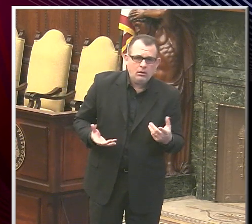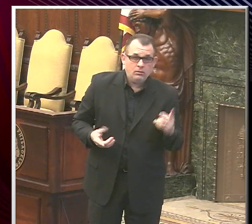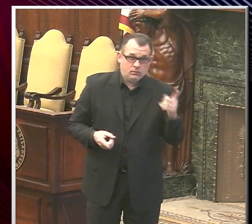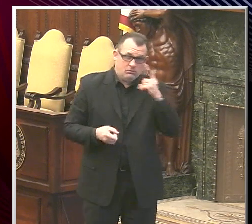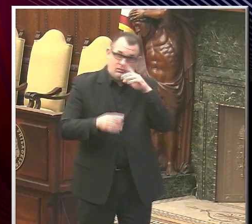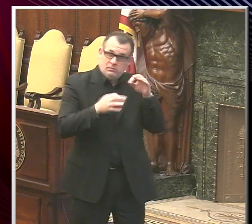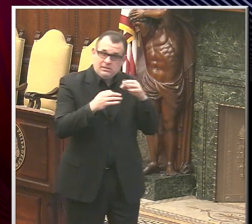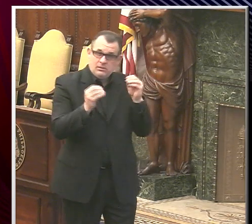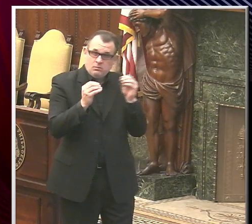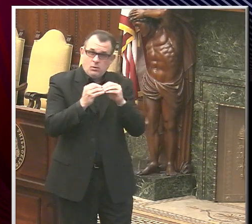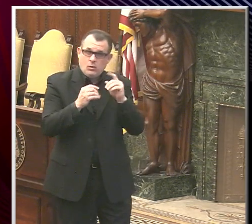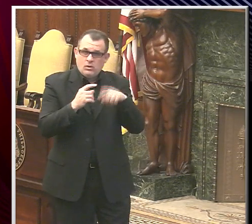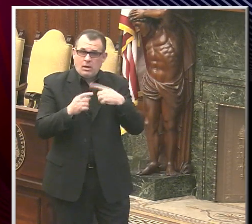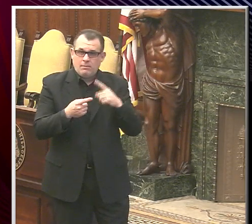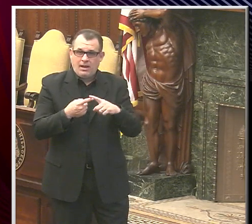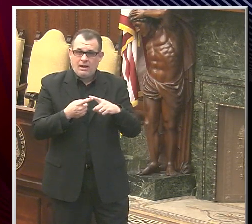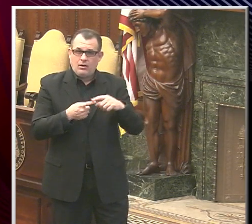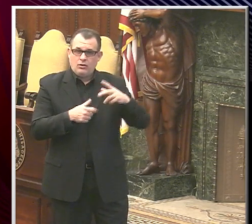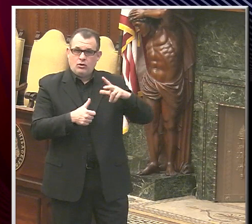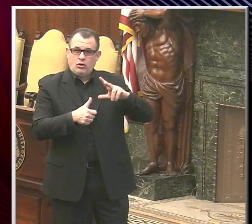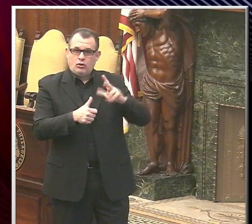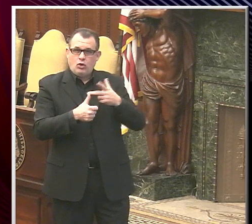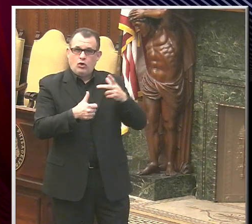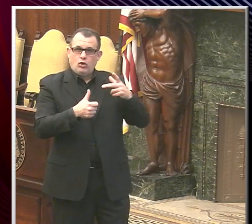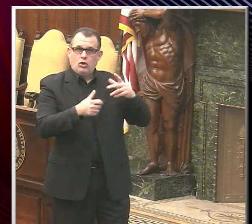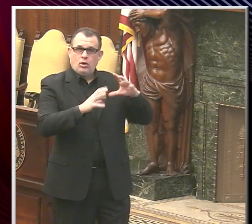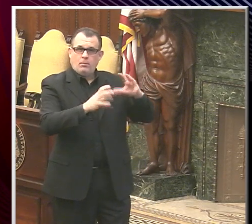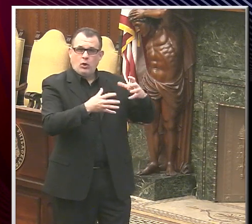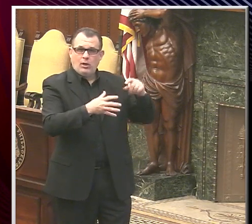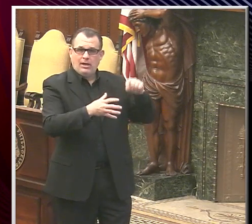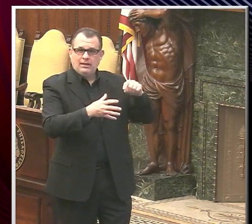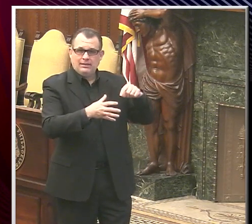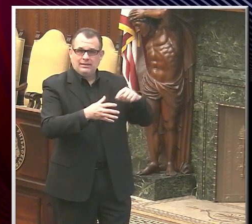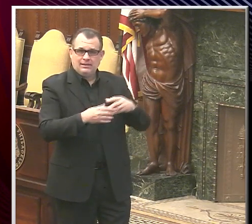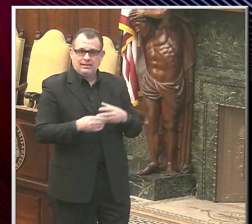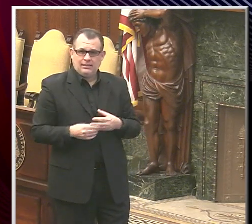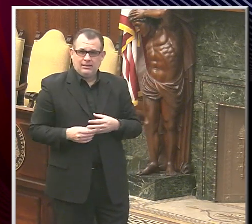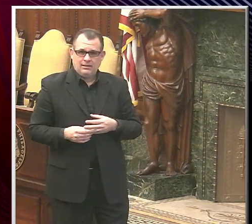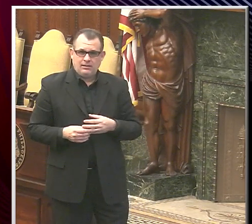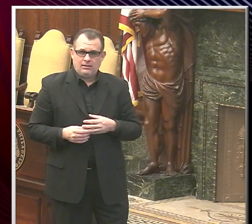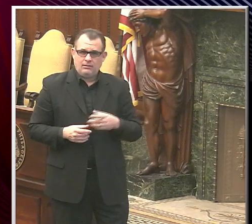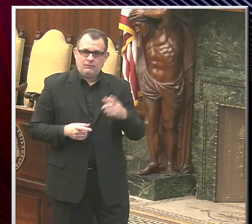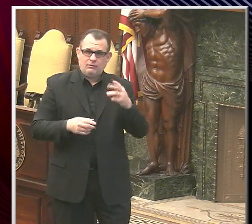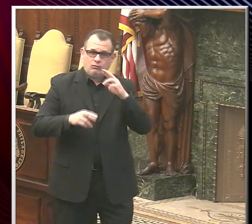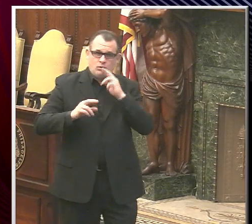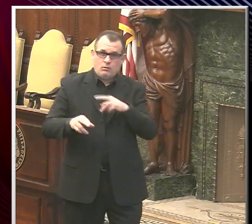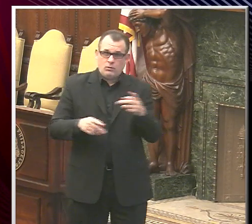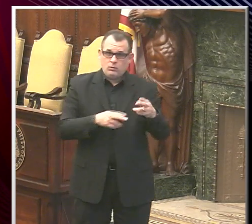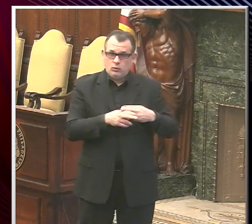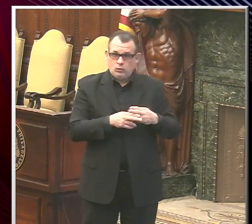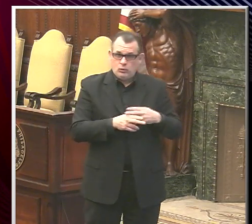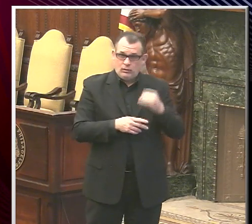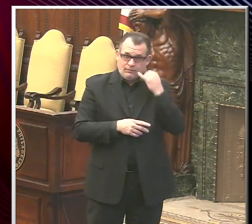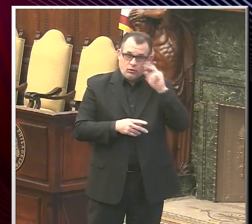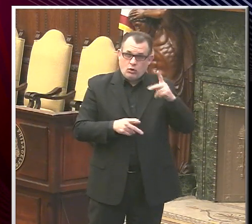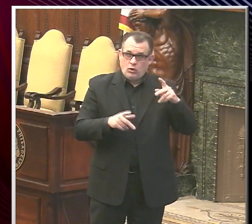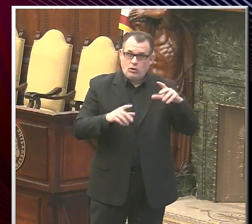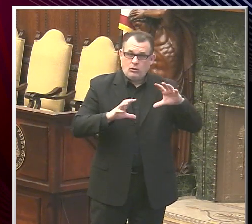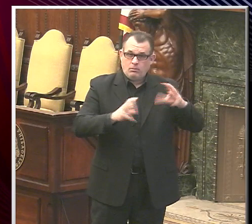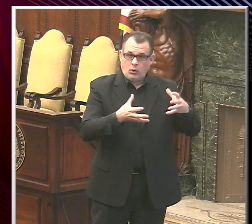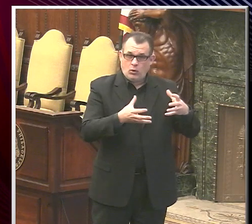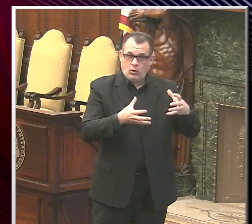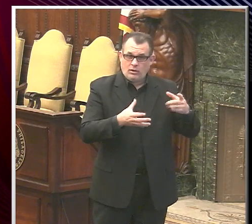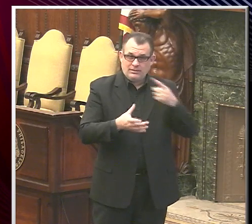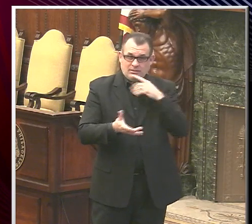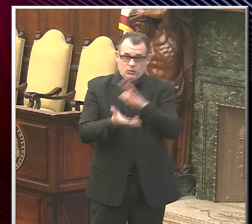about this third party, whether we're going to get a report out of them soon? And if the third party says, I think these schools